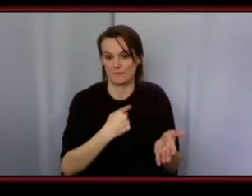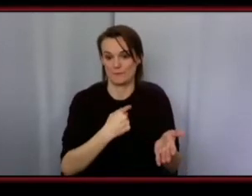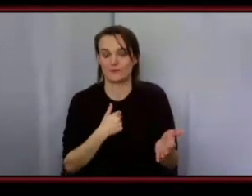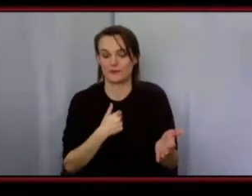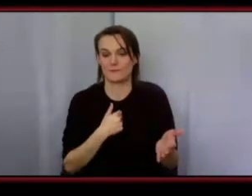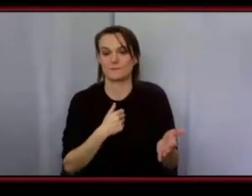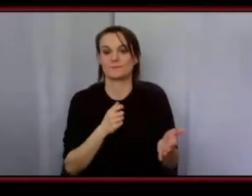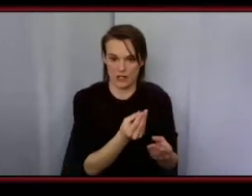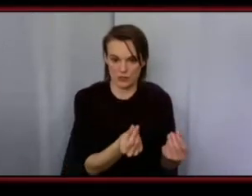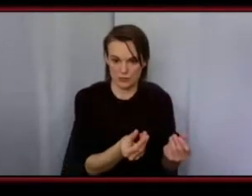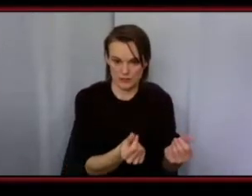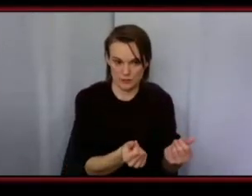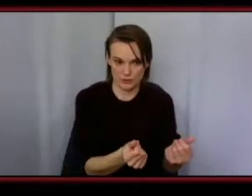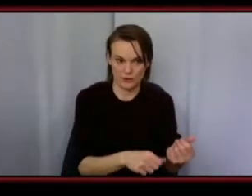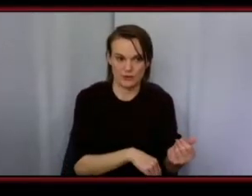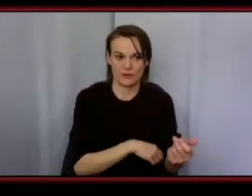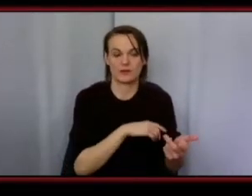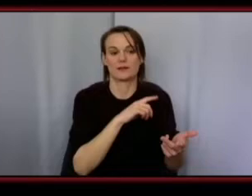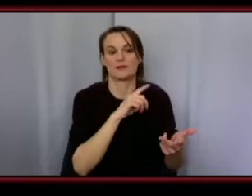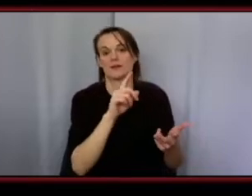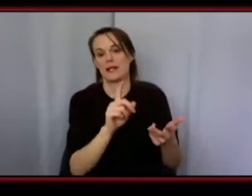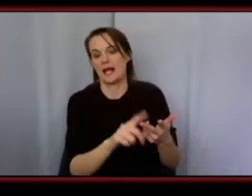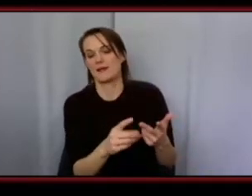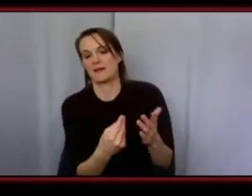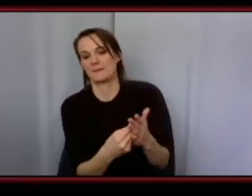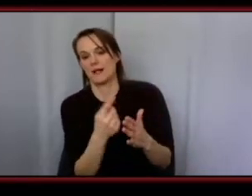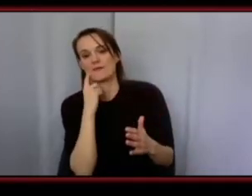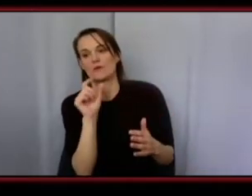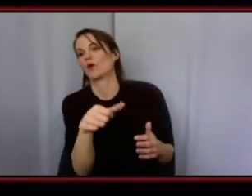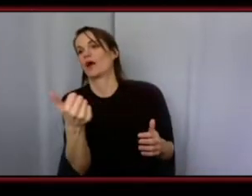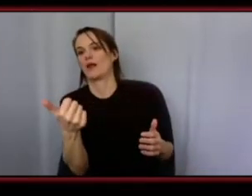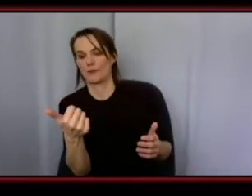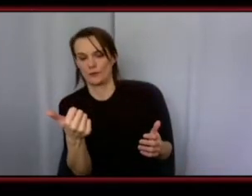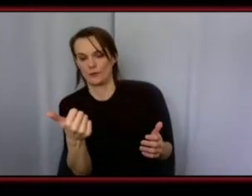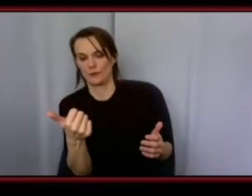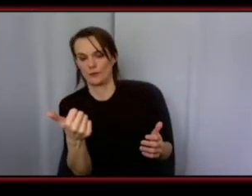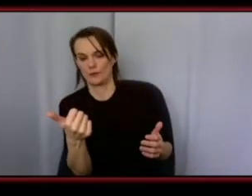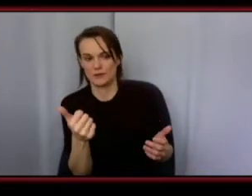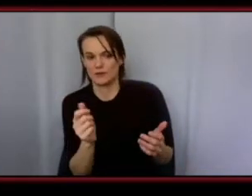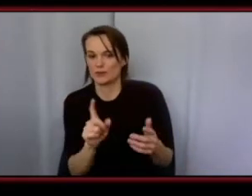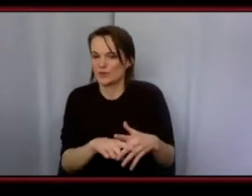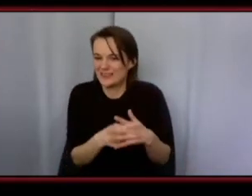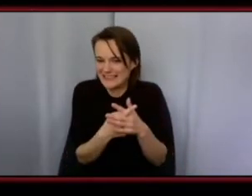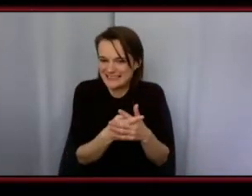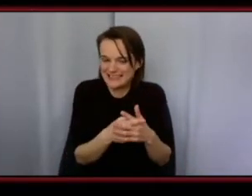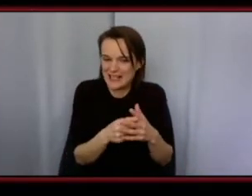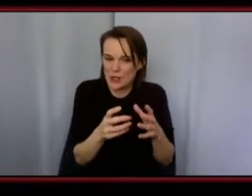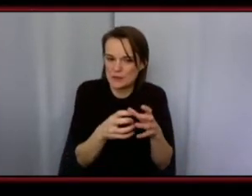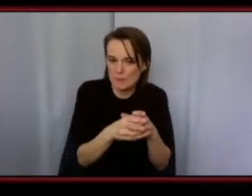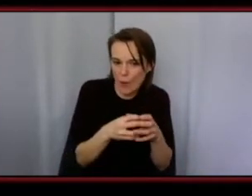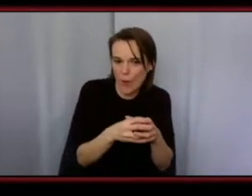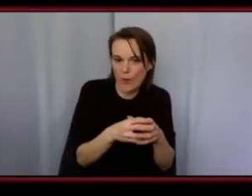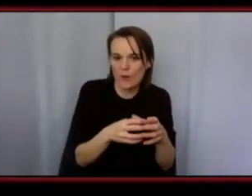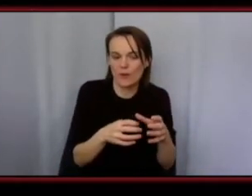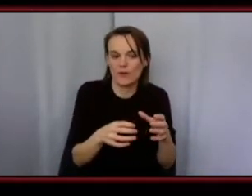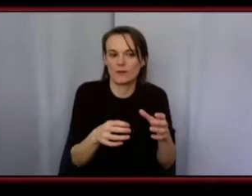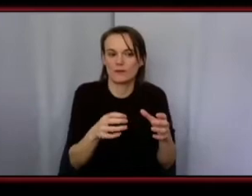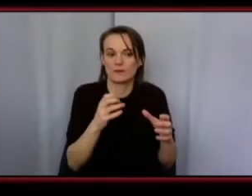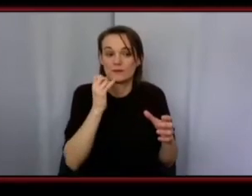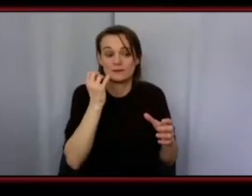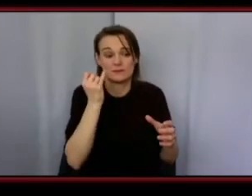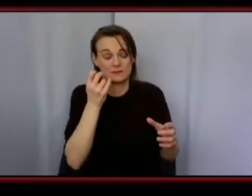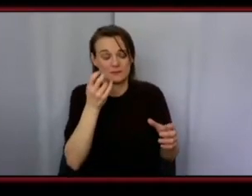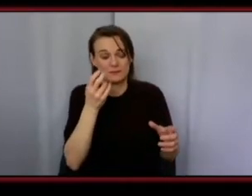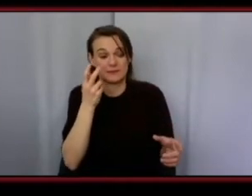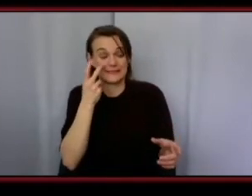my product again and a little bit money extra to buy something else so if you start off small if you see the idea for your business growing